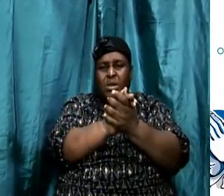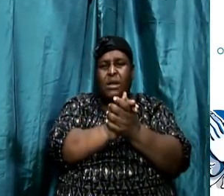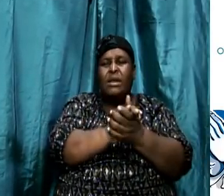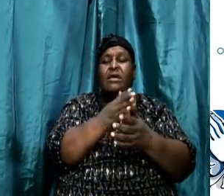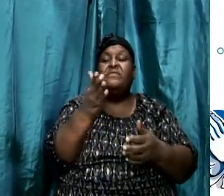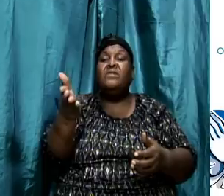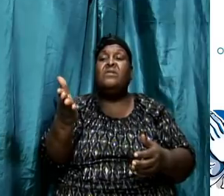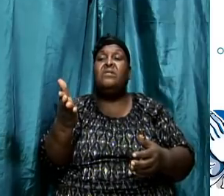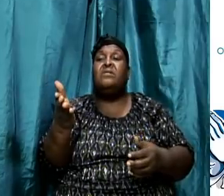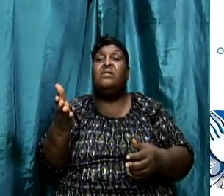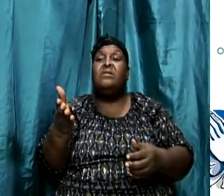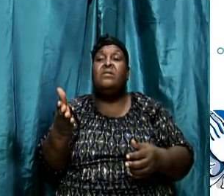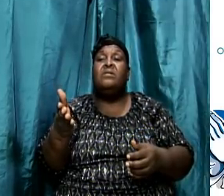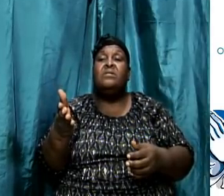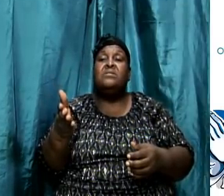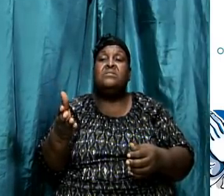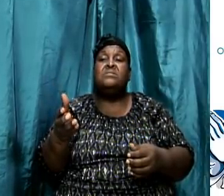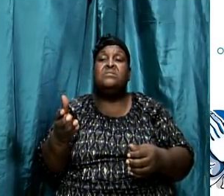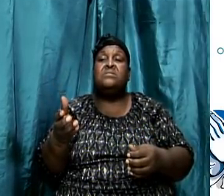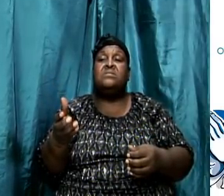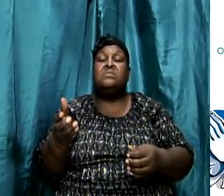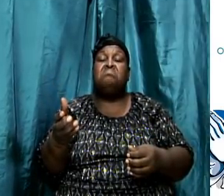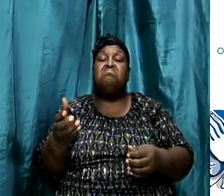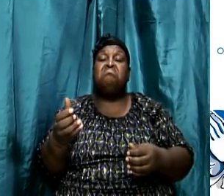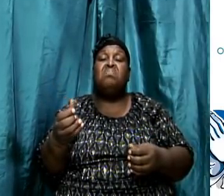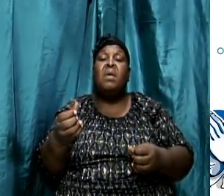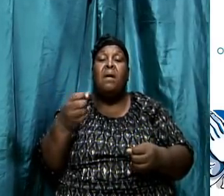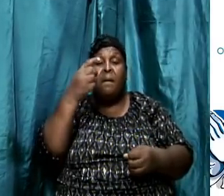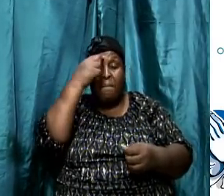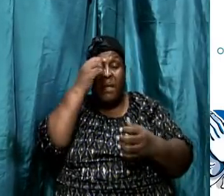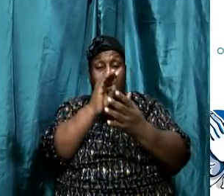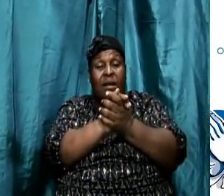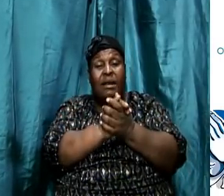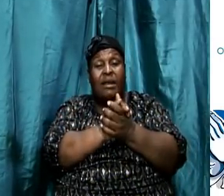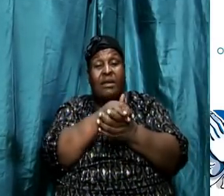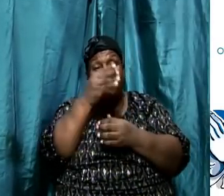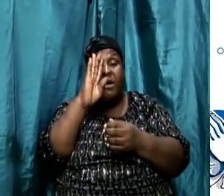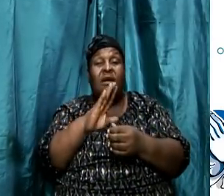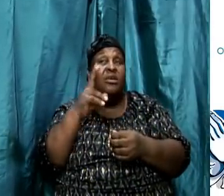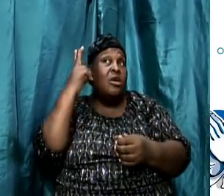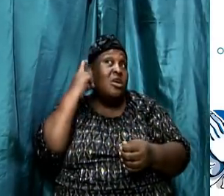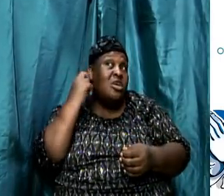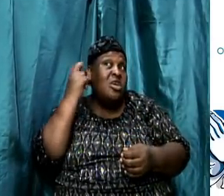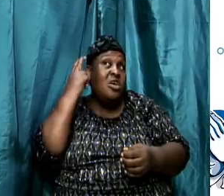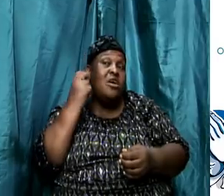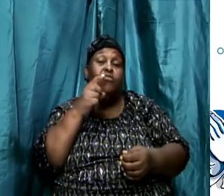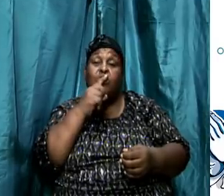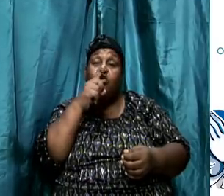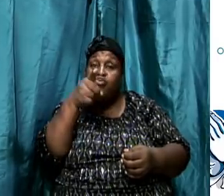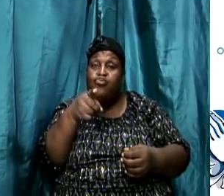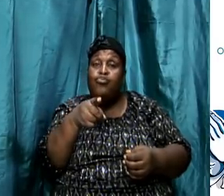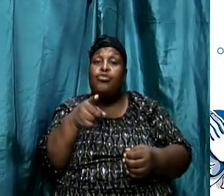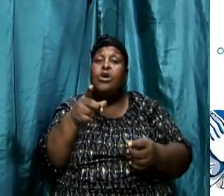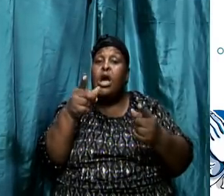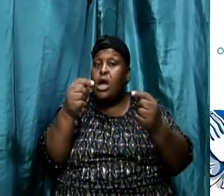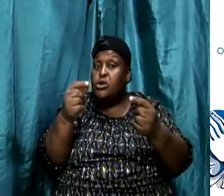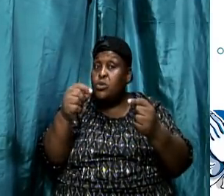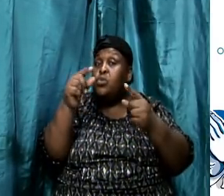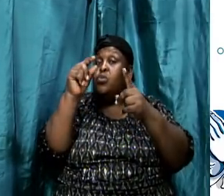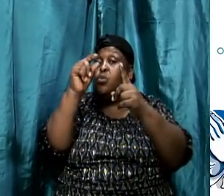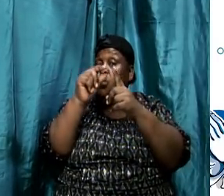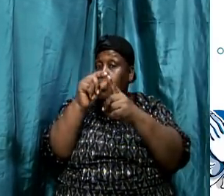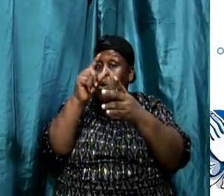is a loaded word. It clearly indicates that believing God involves hearing the truth and doing what the word of God says.